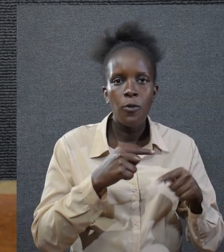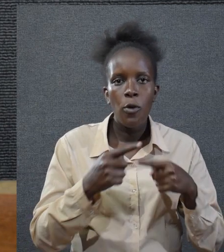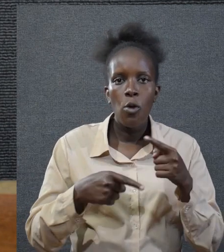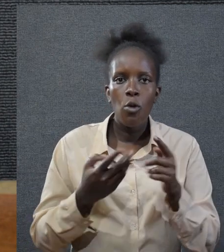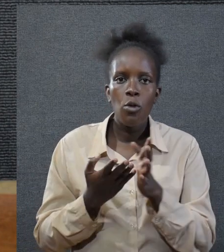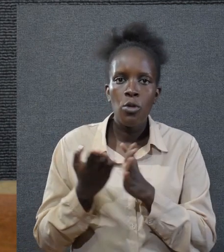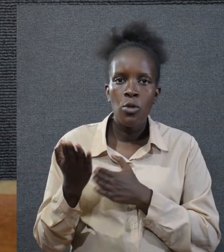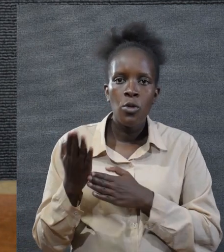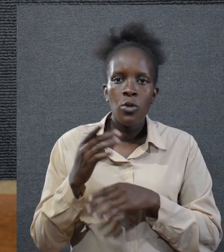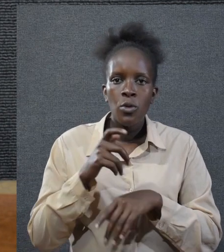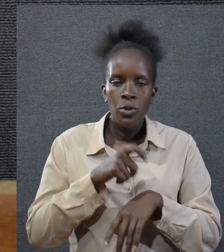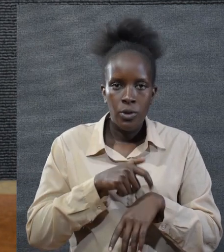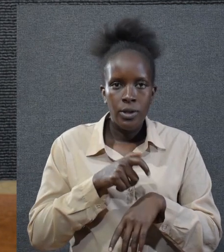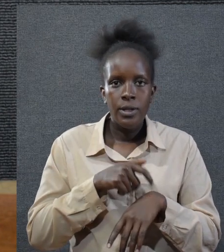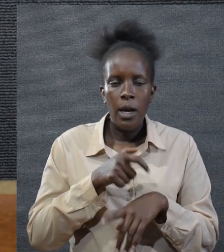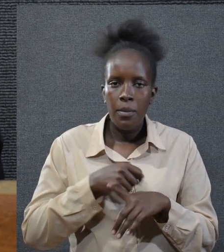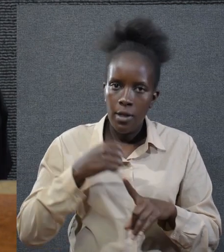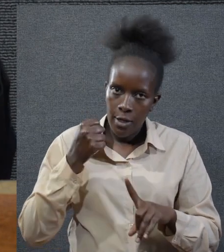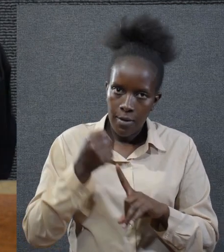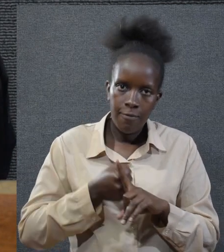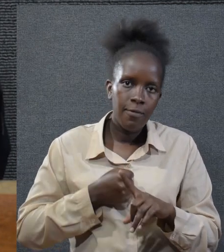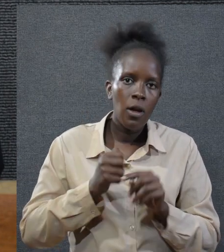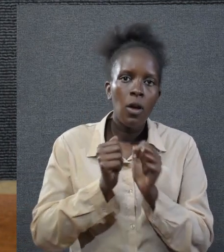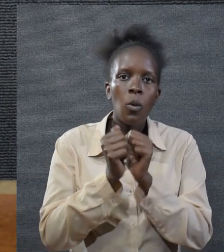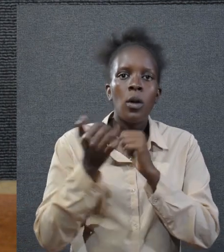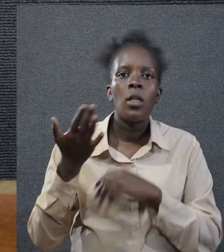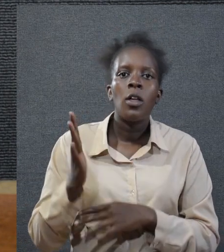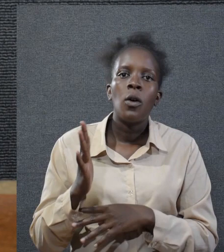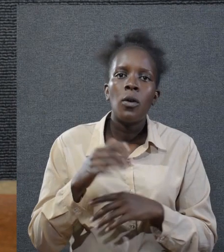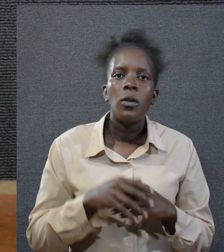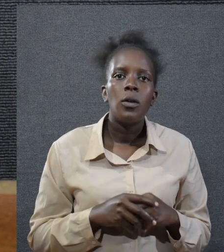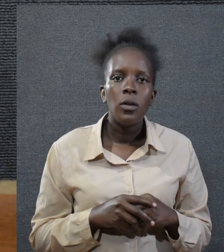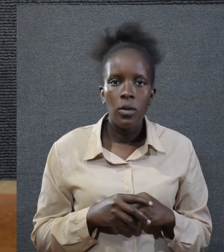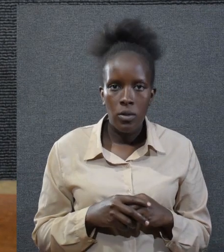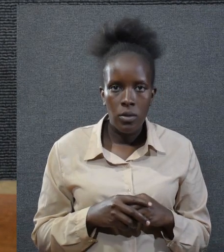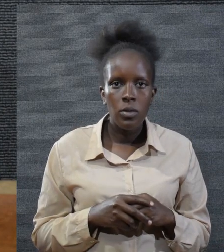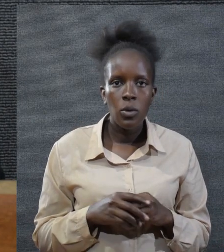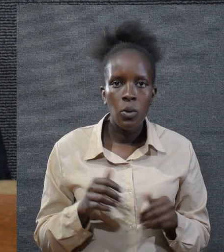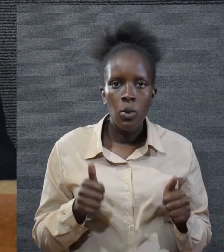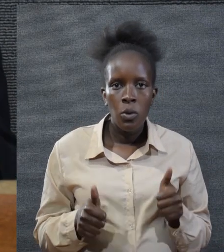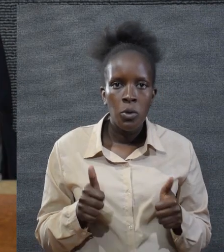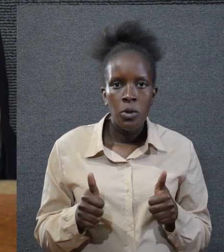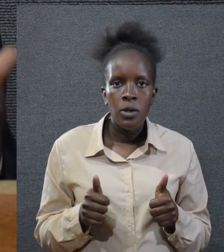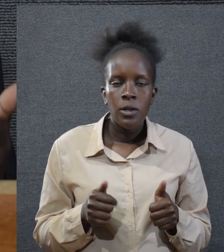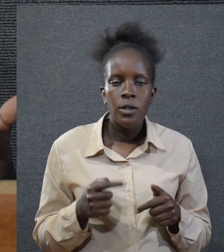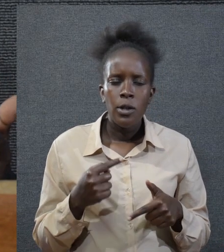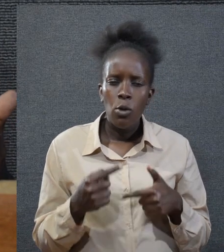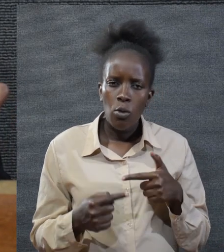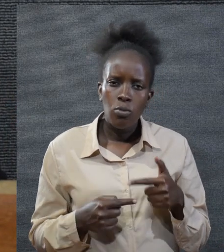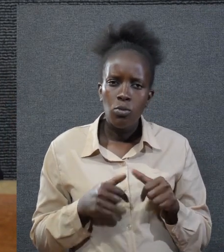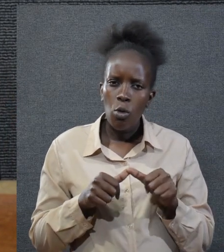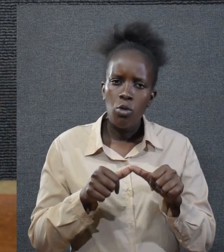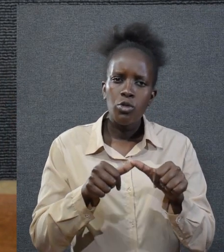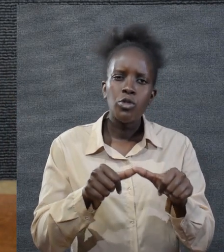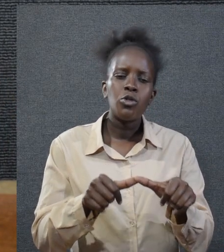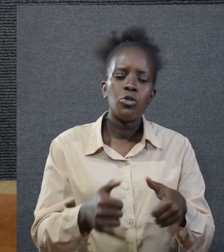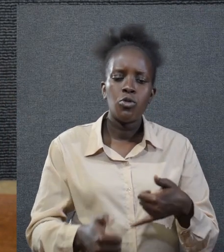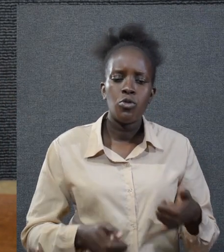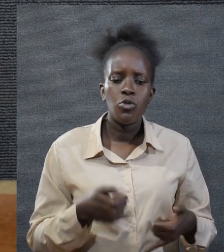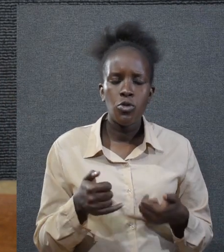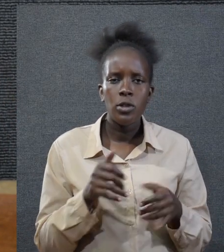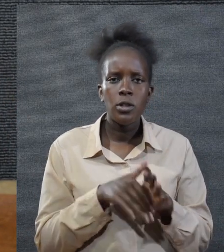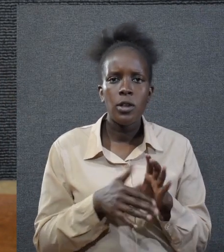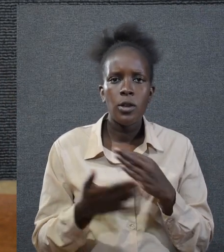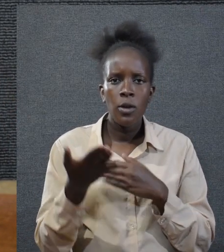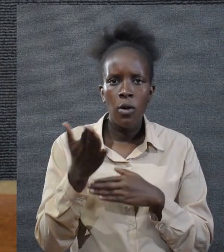what he went through while he lessened with God, in which he continued